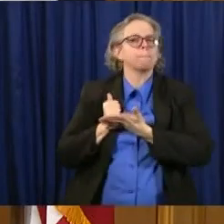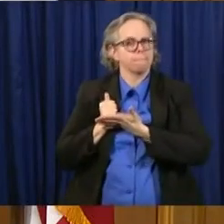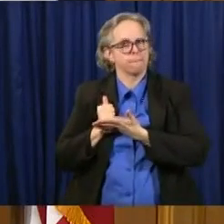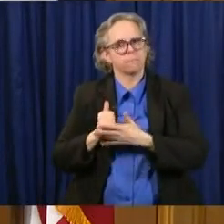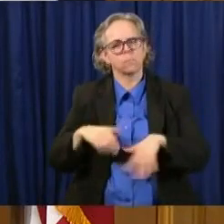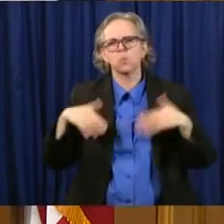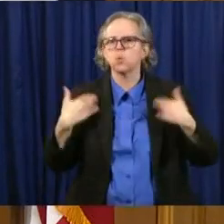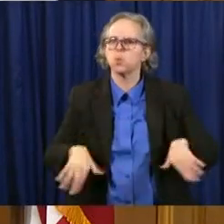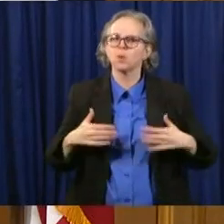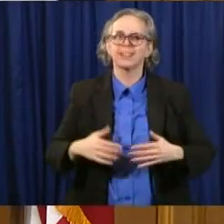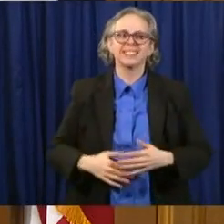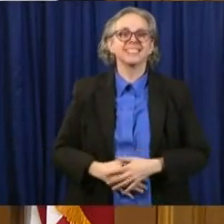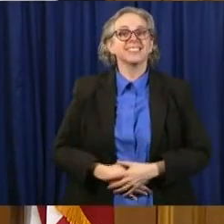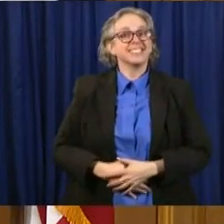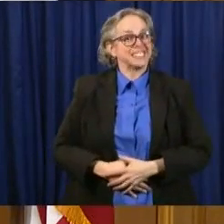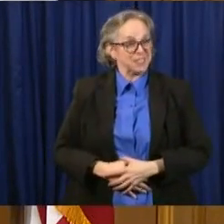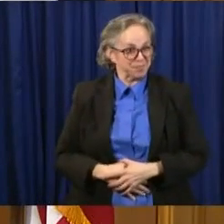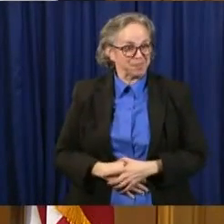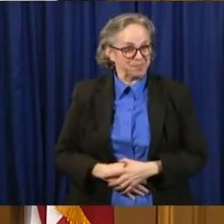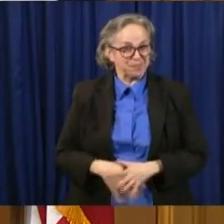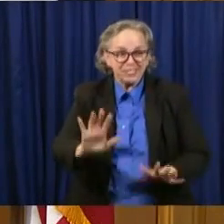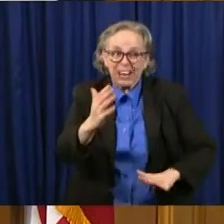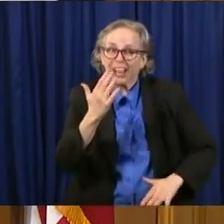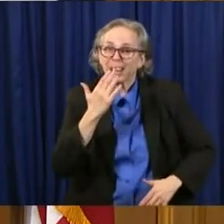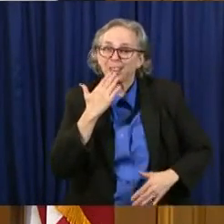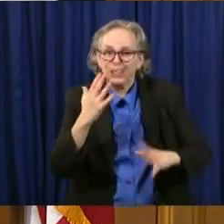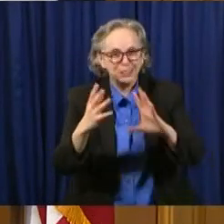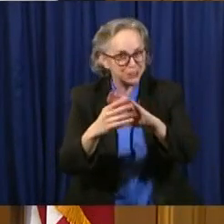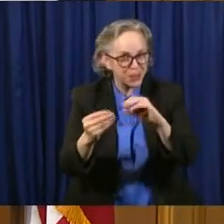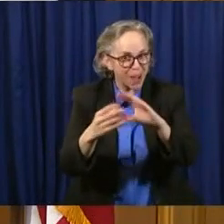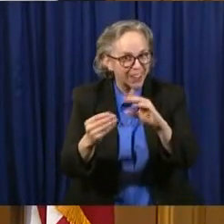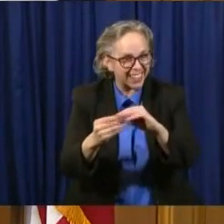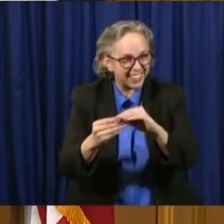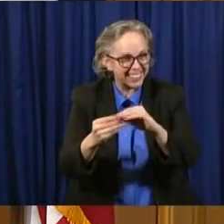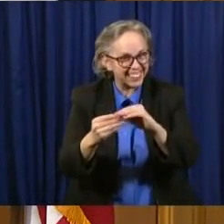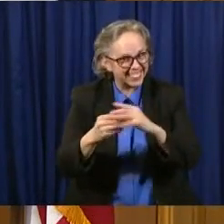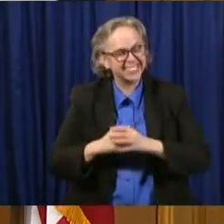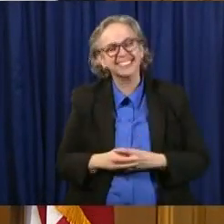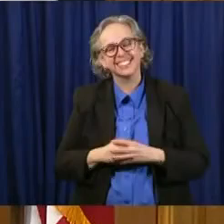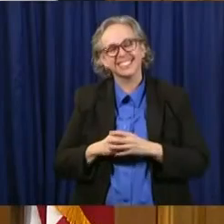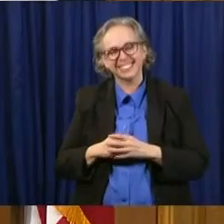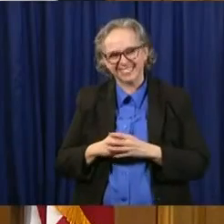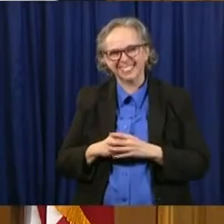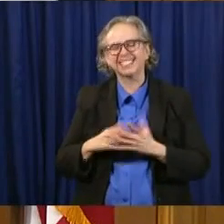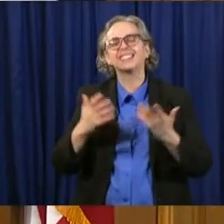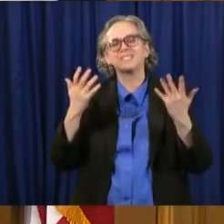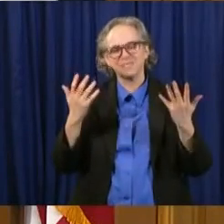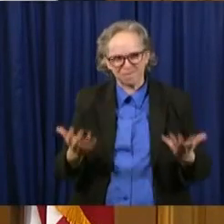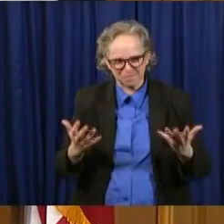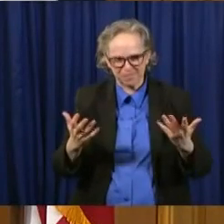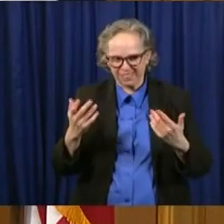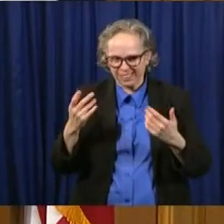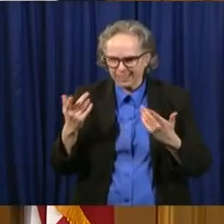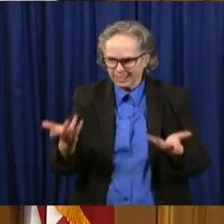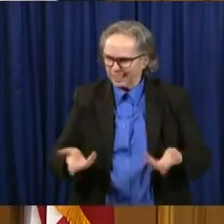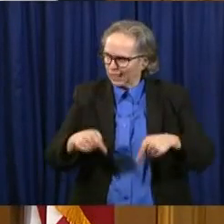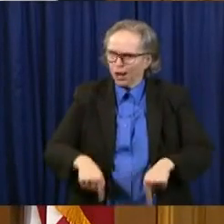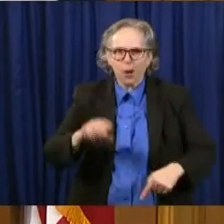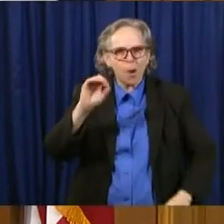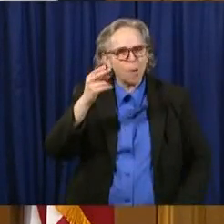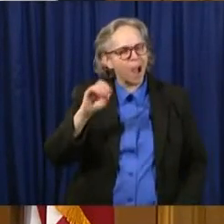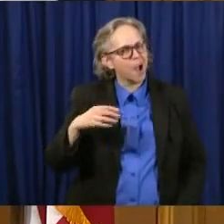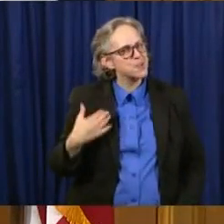good story in regard to some of the things that we're doing, this in Ohio, that